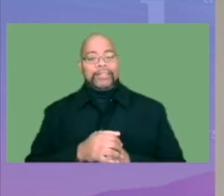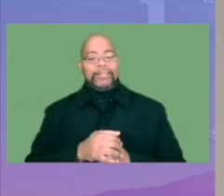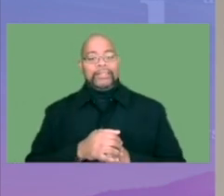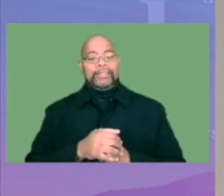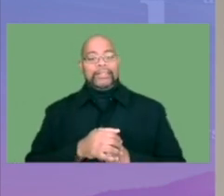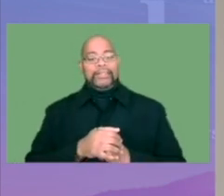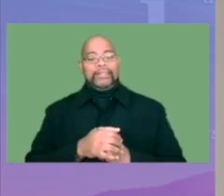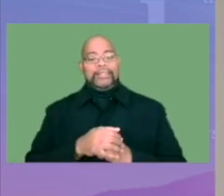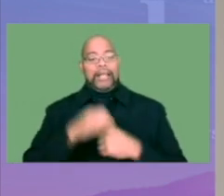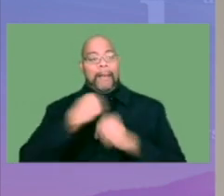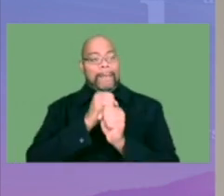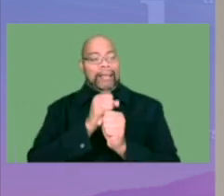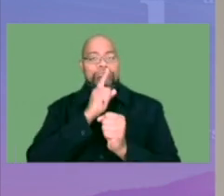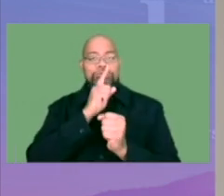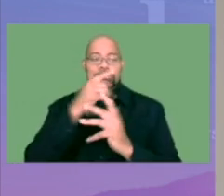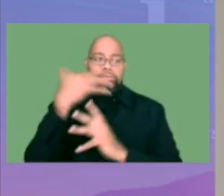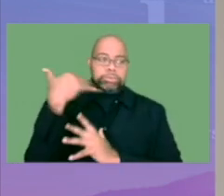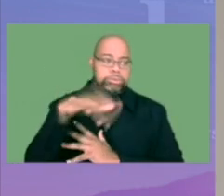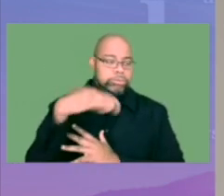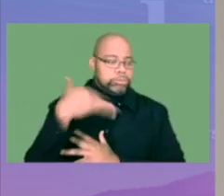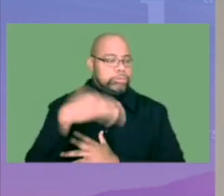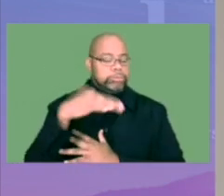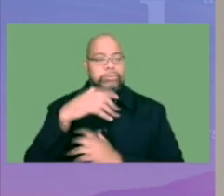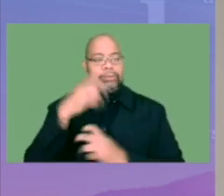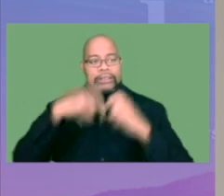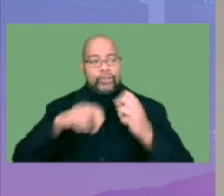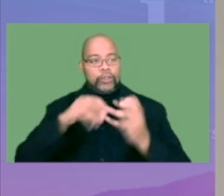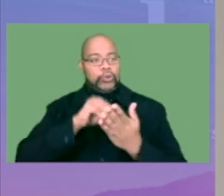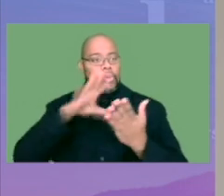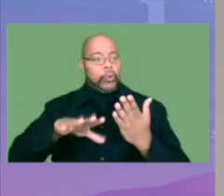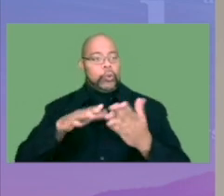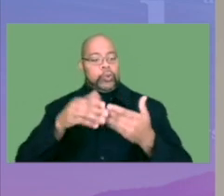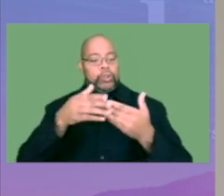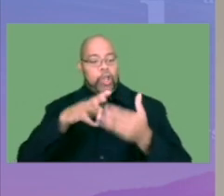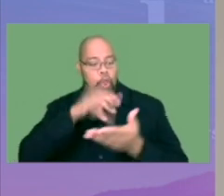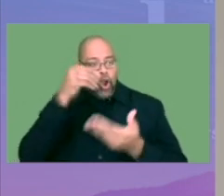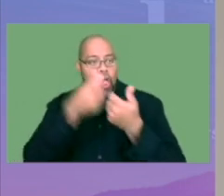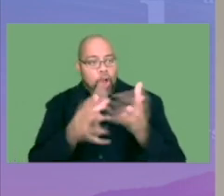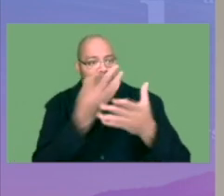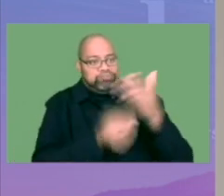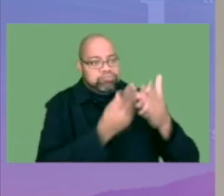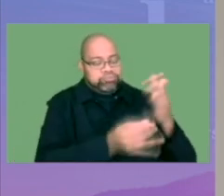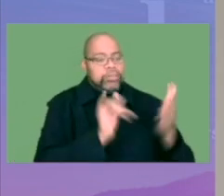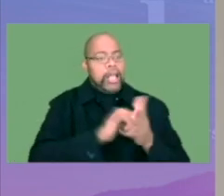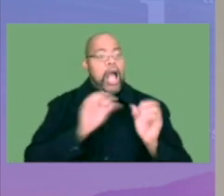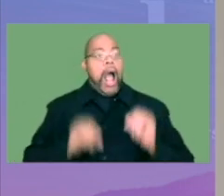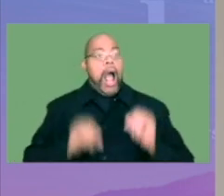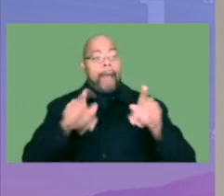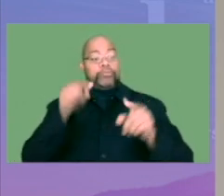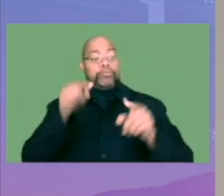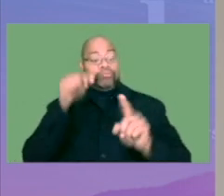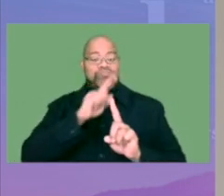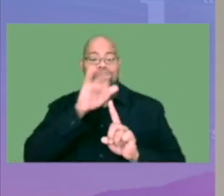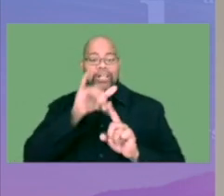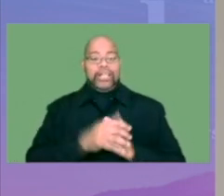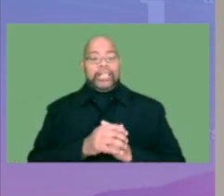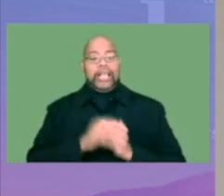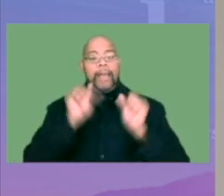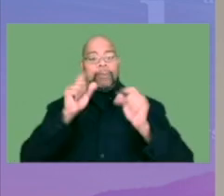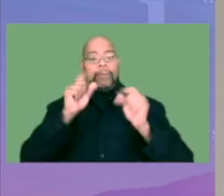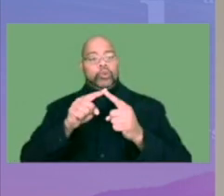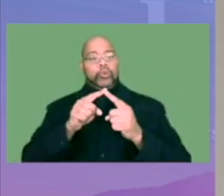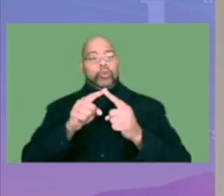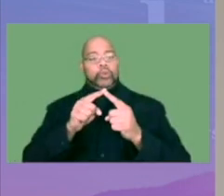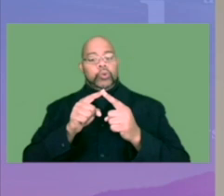creating an exacerbating student learning loss, this has been the opportunity that's really kind of